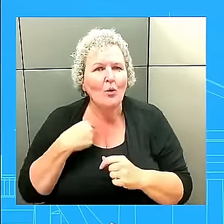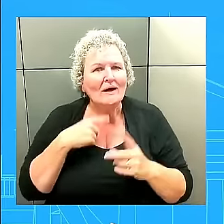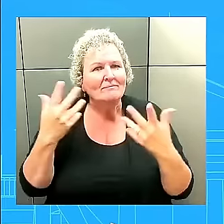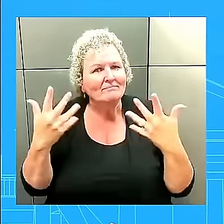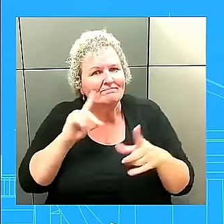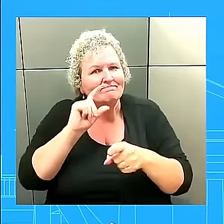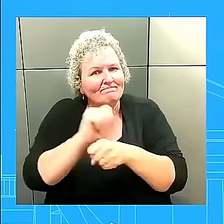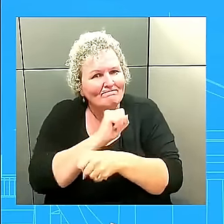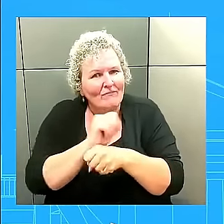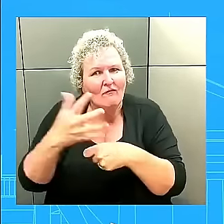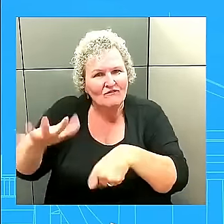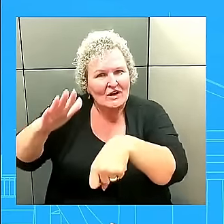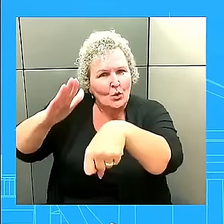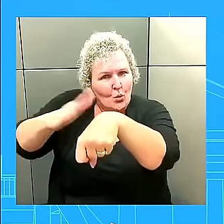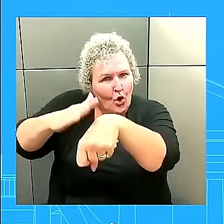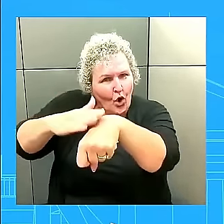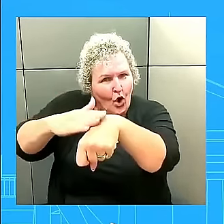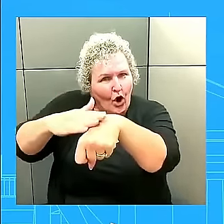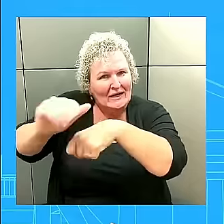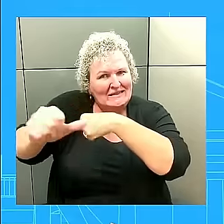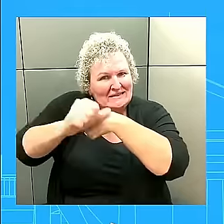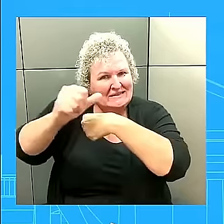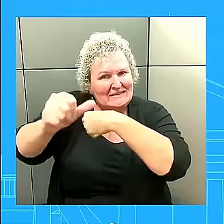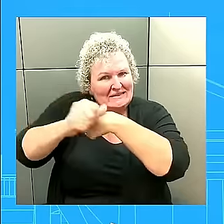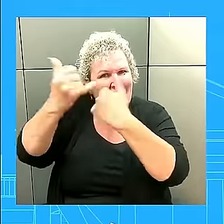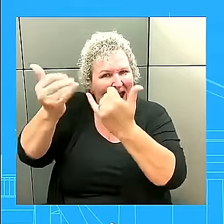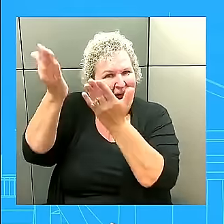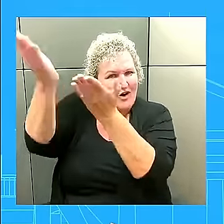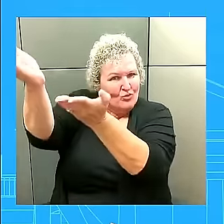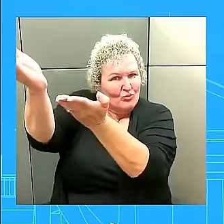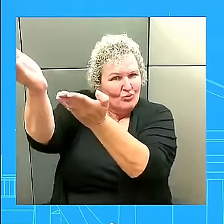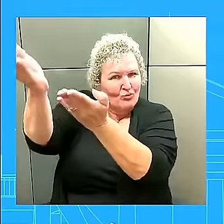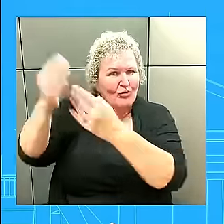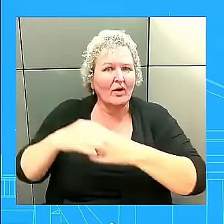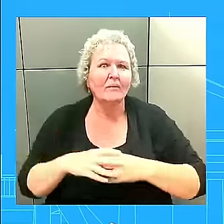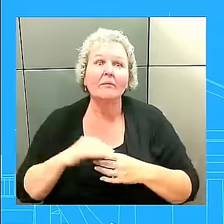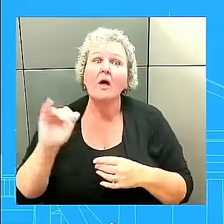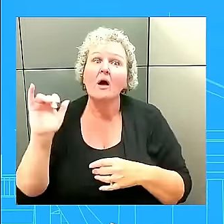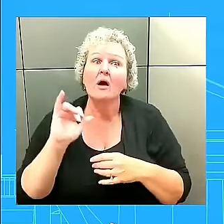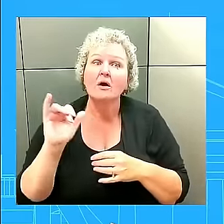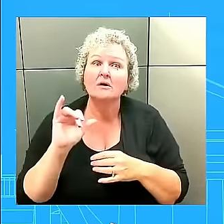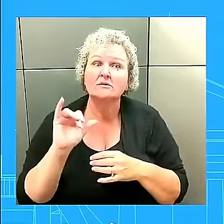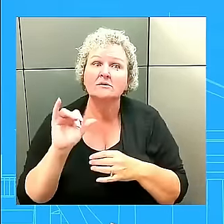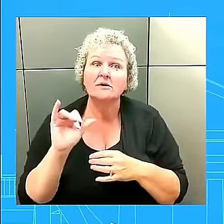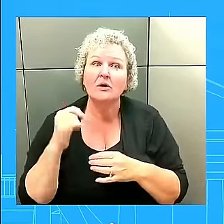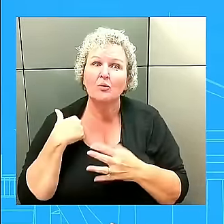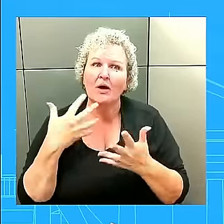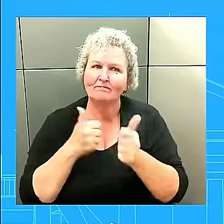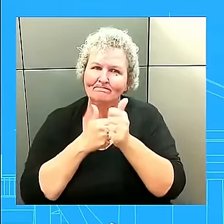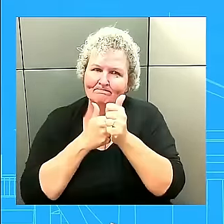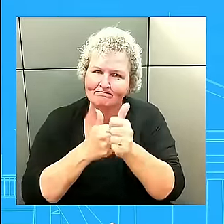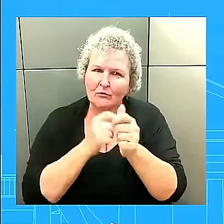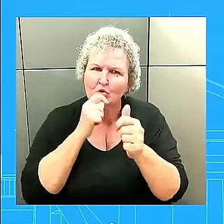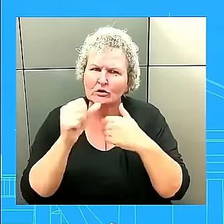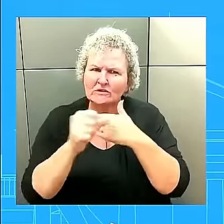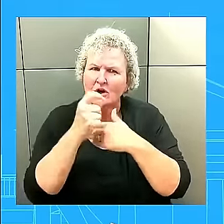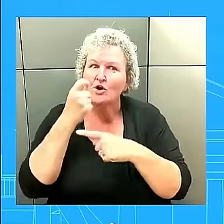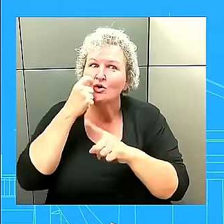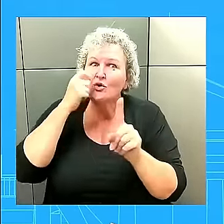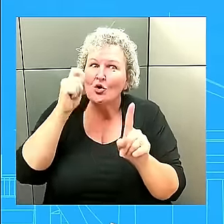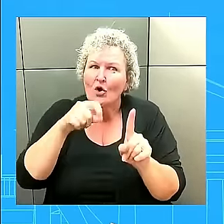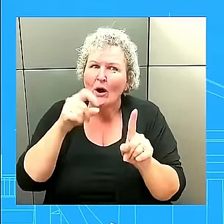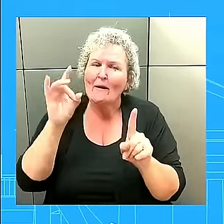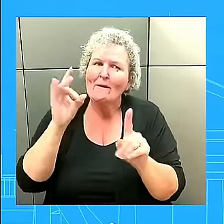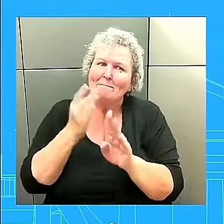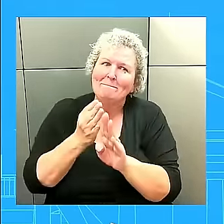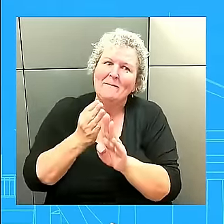sanctions, not just us, but around the world. Number two, we mobilized support for Ukraine even before Mr. Putin decided to step across that